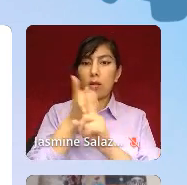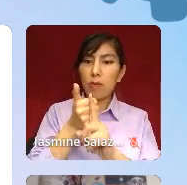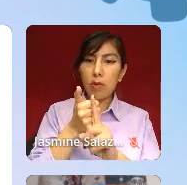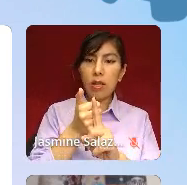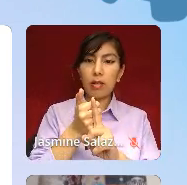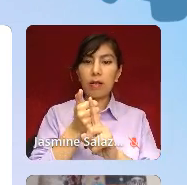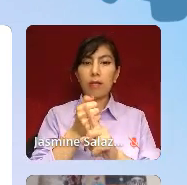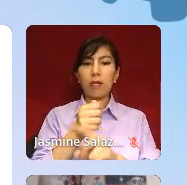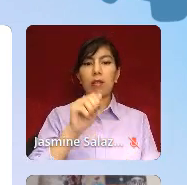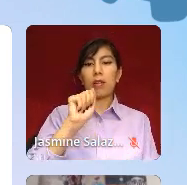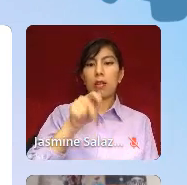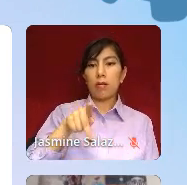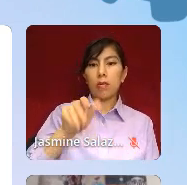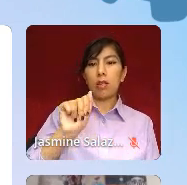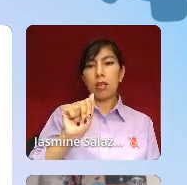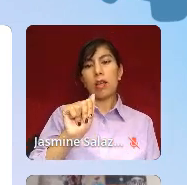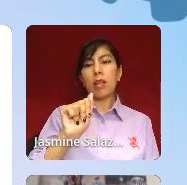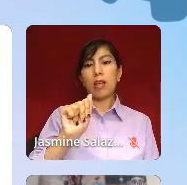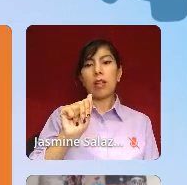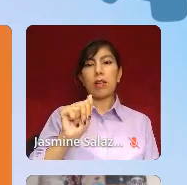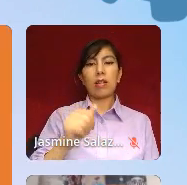APA is apologizing for.